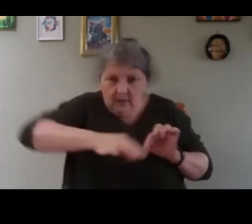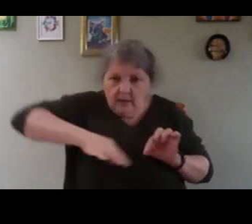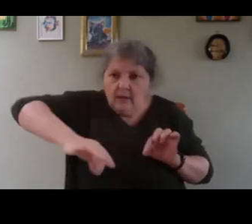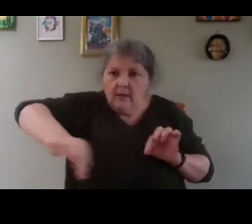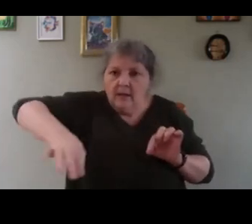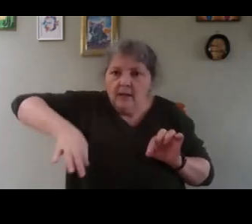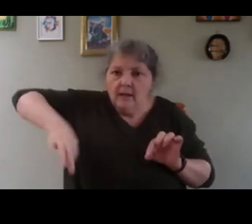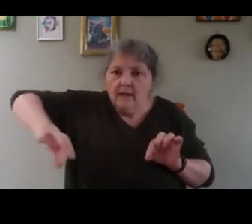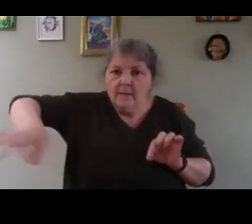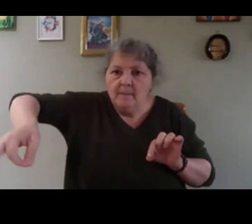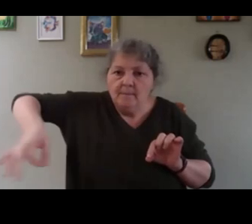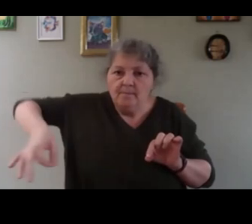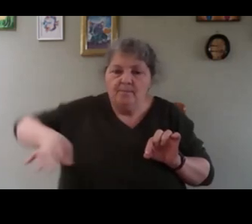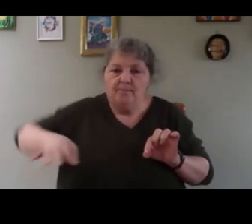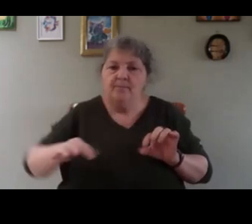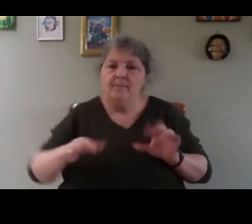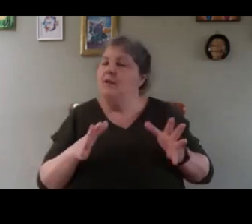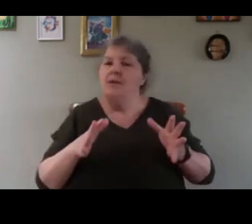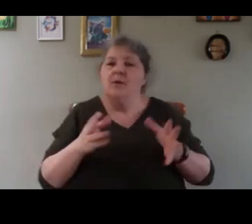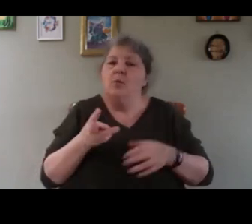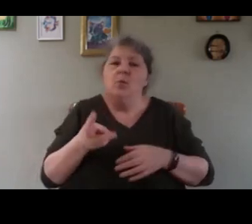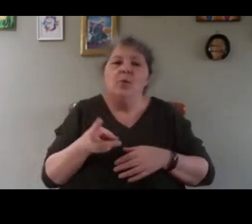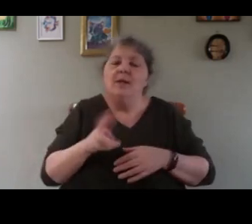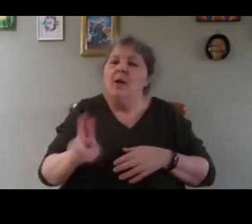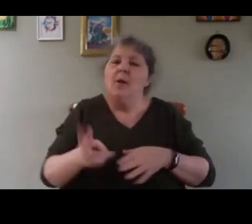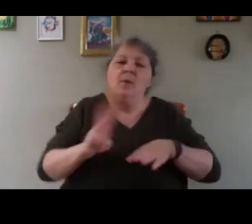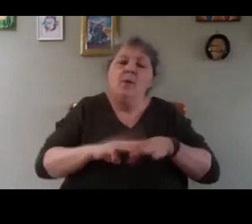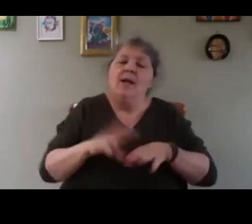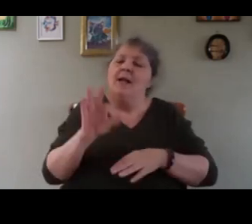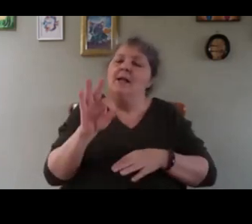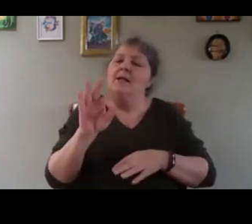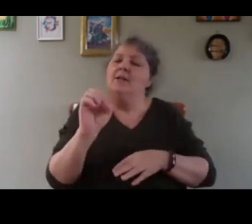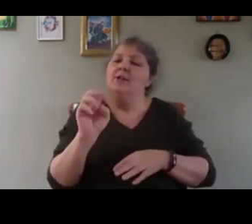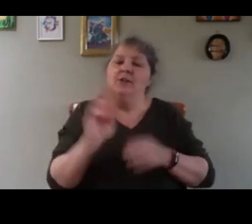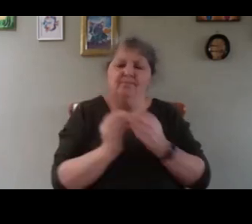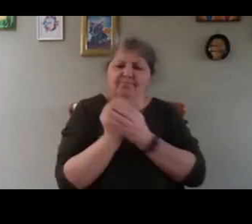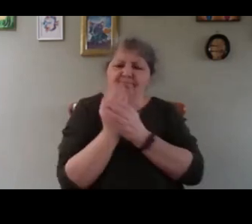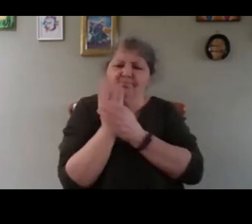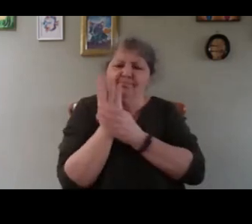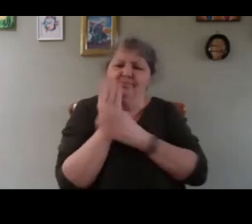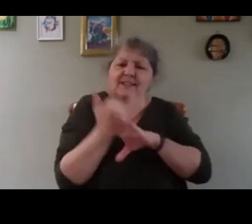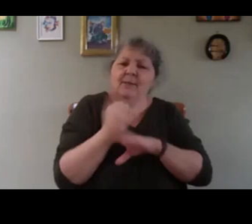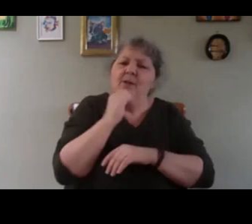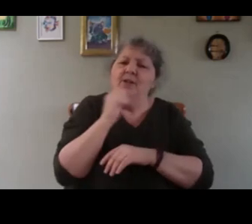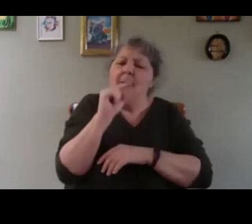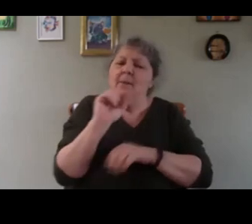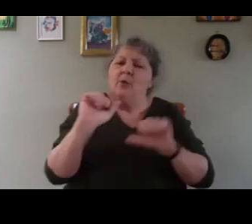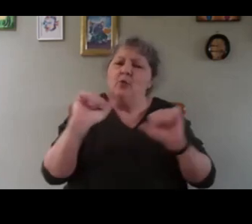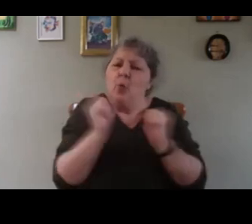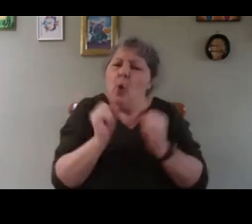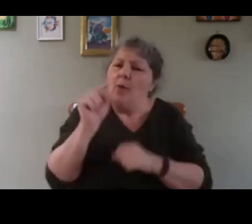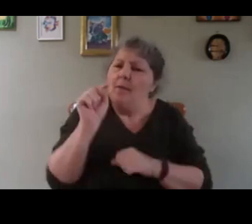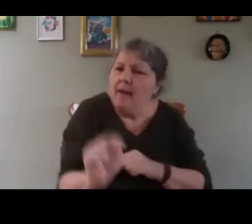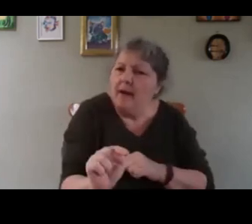it won't be well germinated because you are just there in the middle. It's a bit colder. So to avoid that,